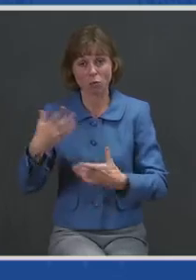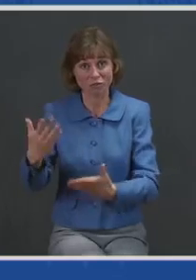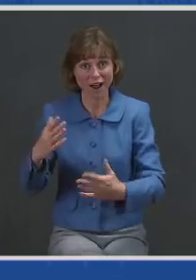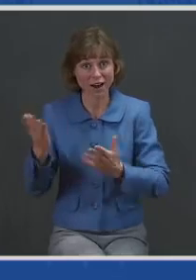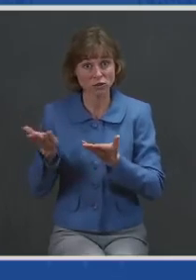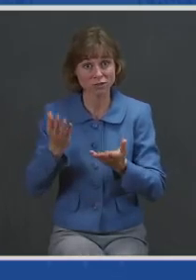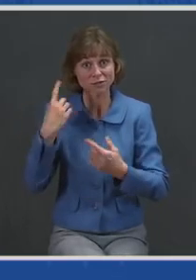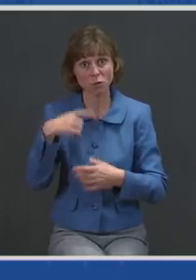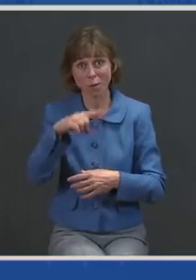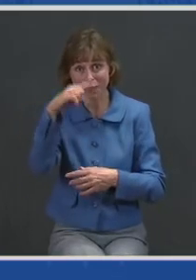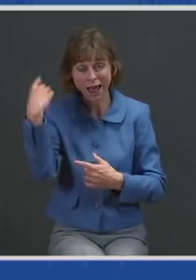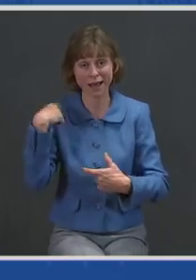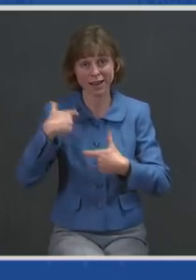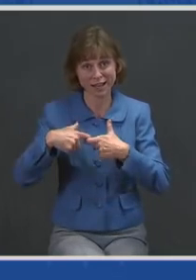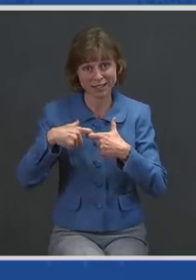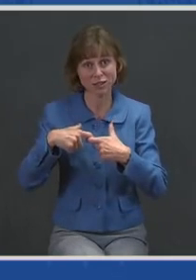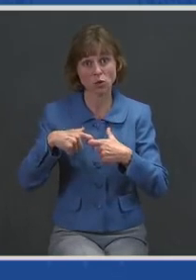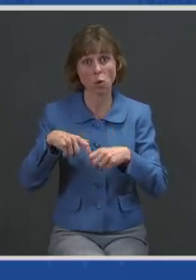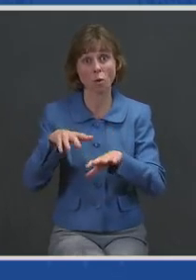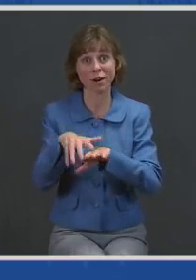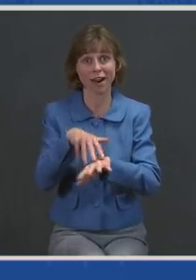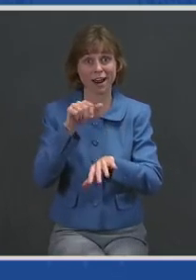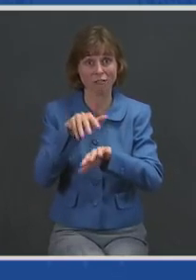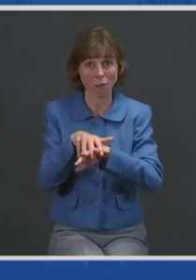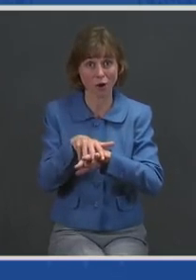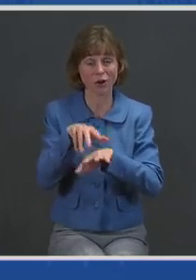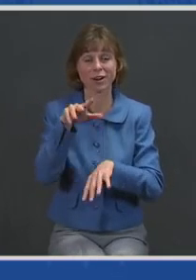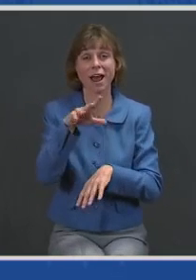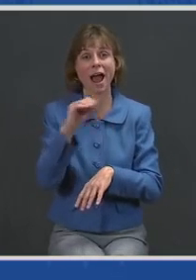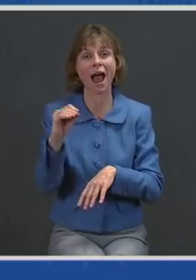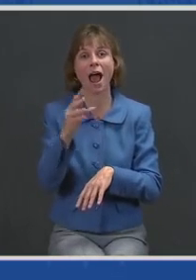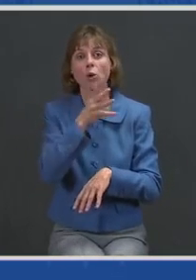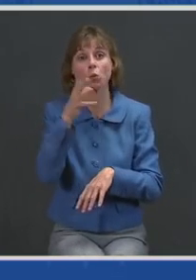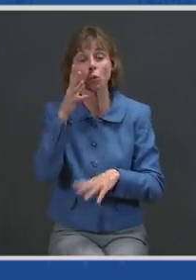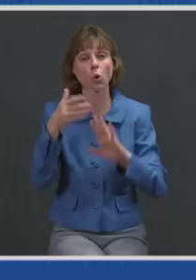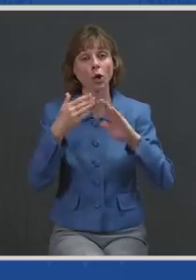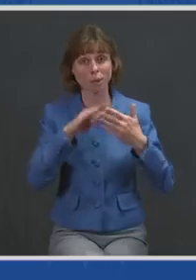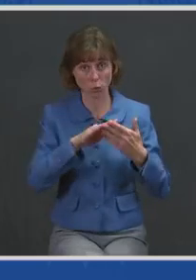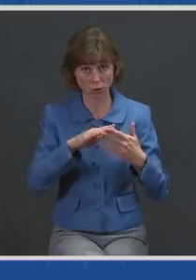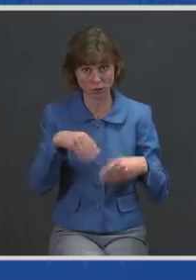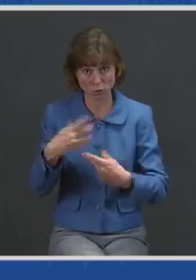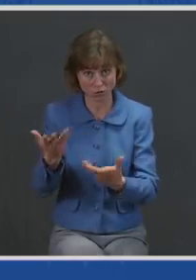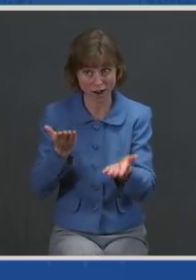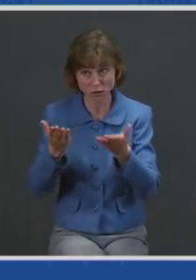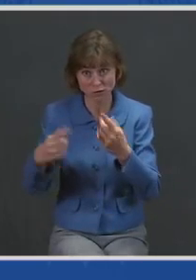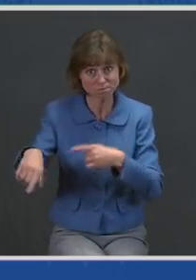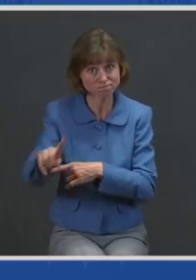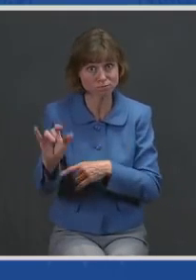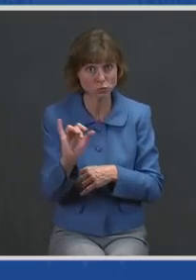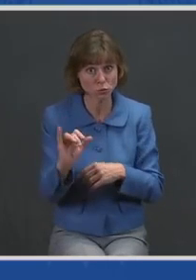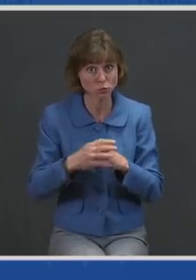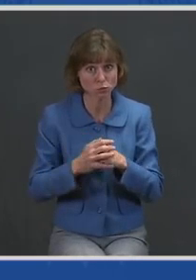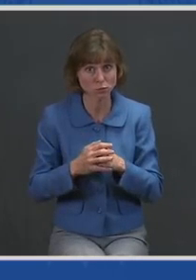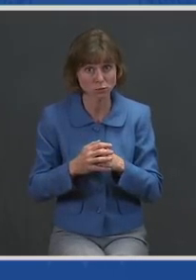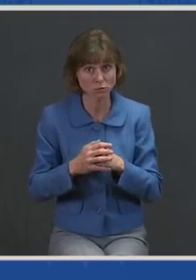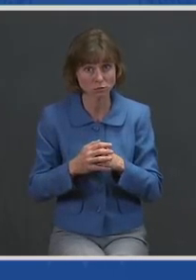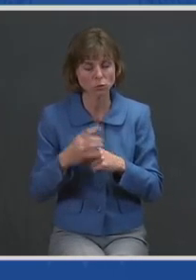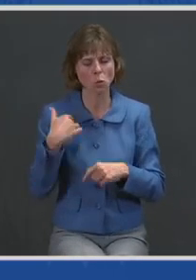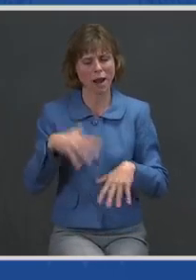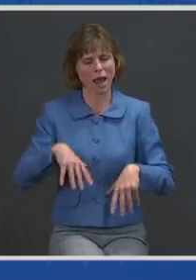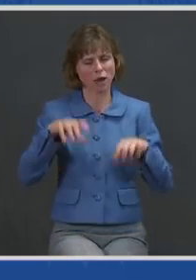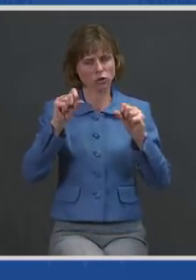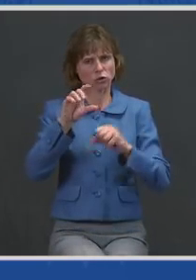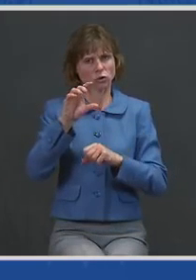American, and rural communities. So what does all this add up to? When I took office 50 days ago,